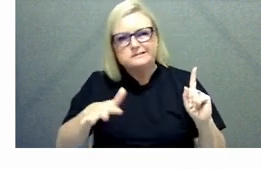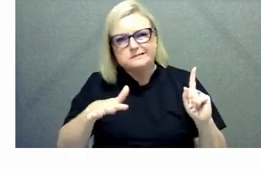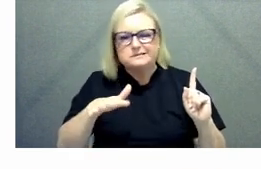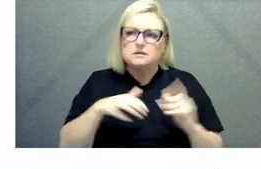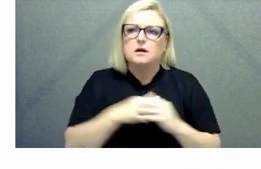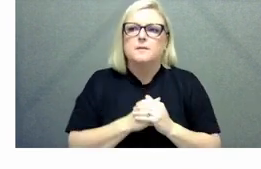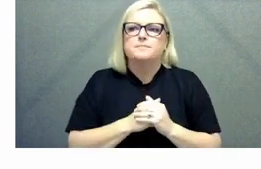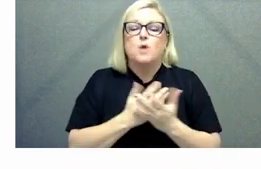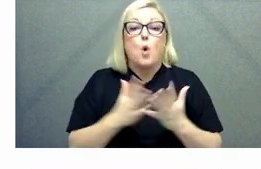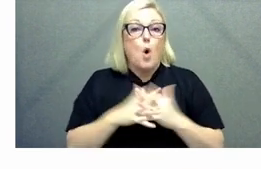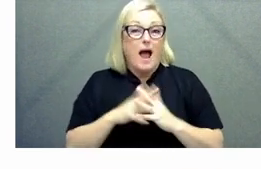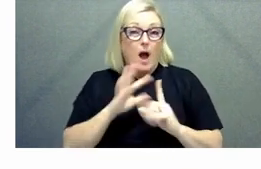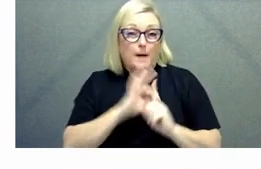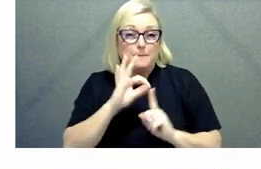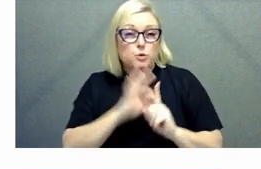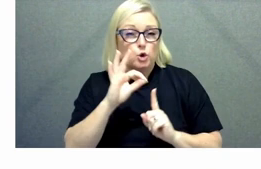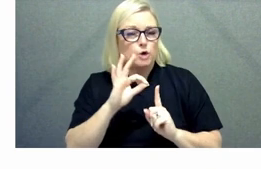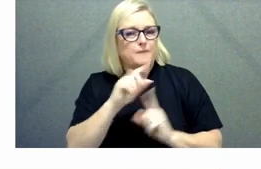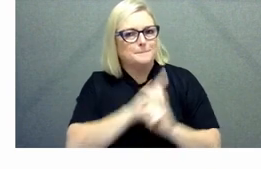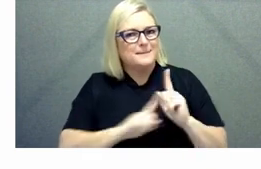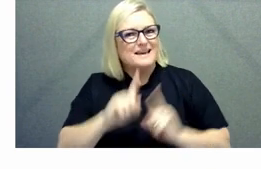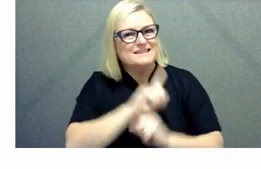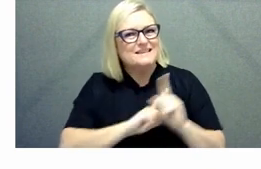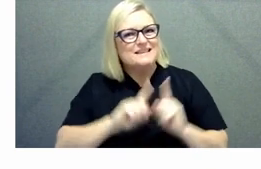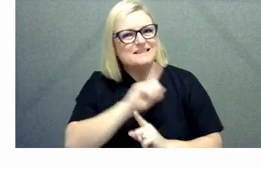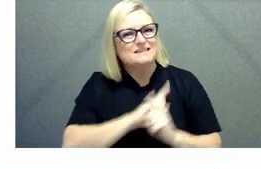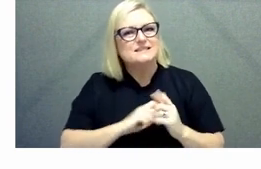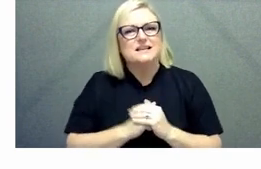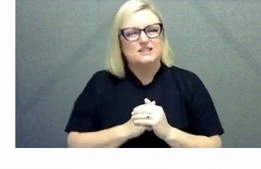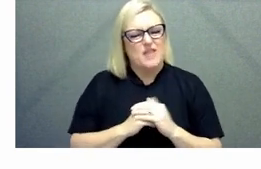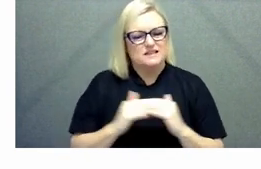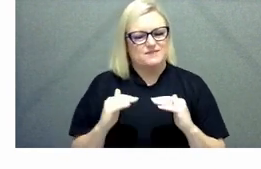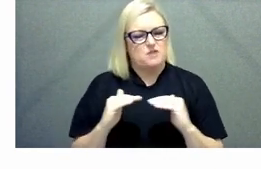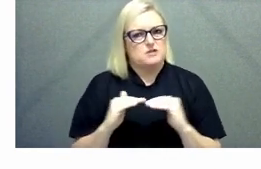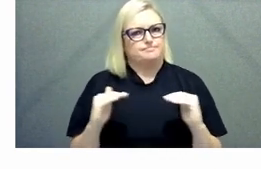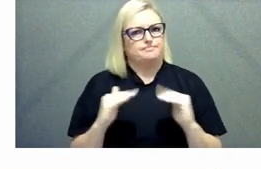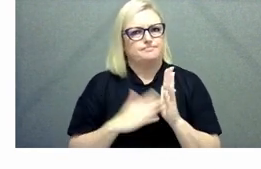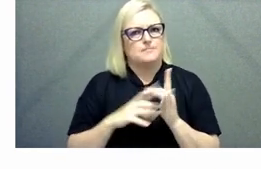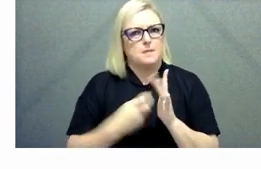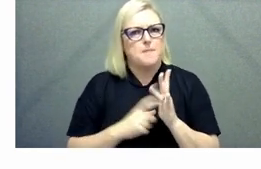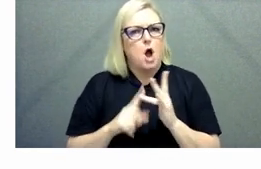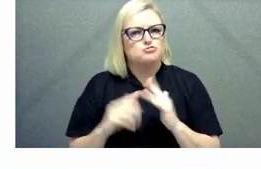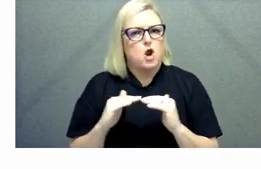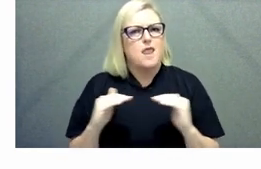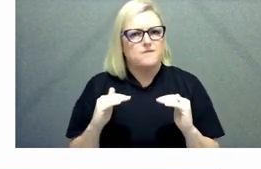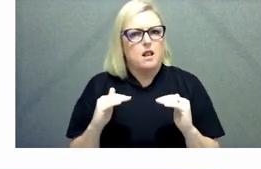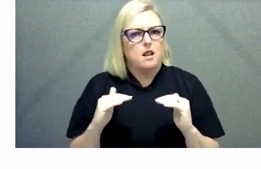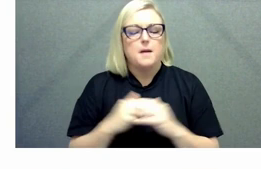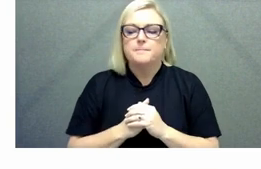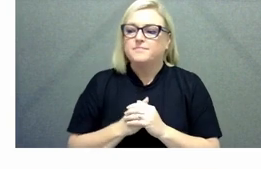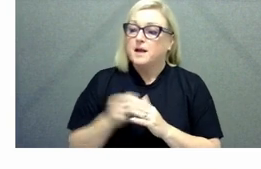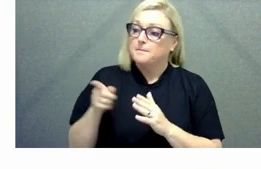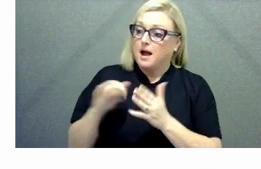better uh really at kind of a pretty small level I I really like what uh Sybilla was saying that